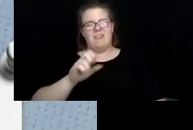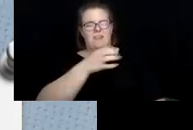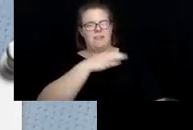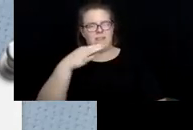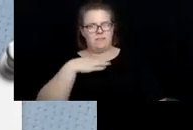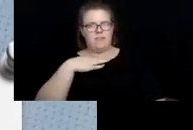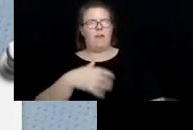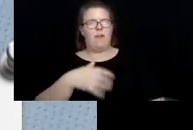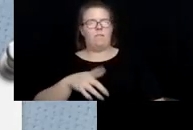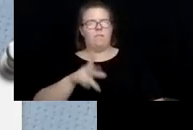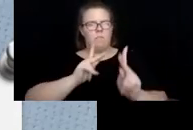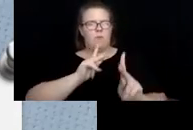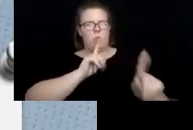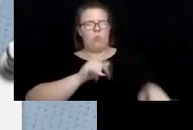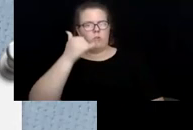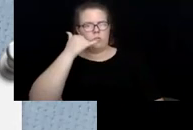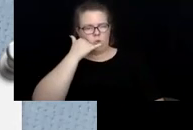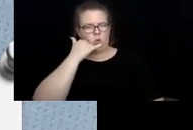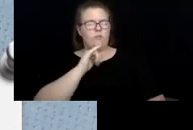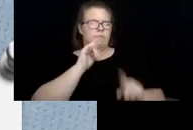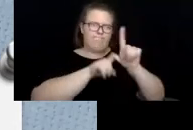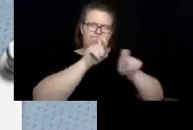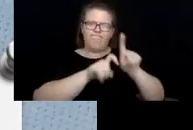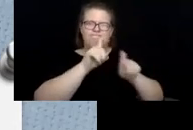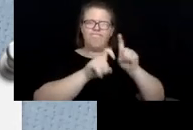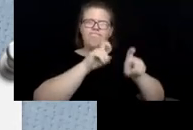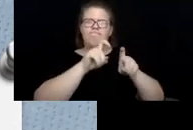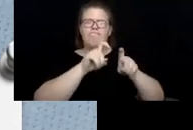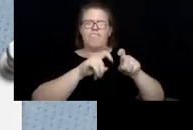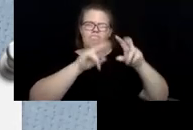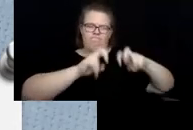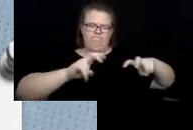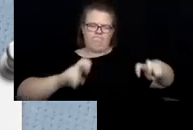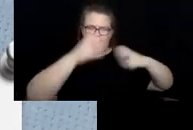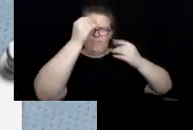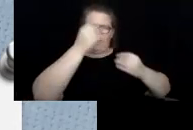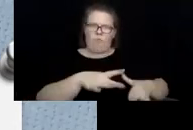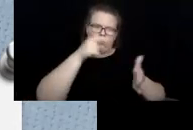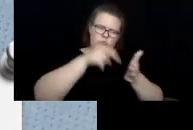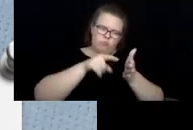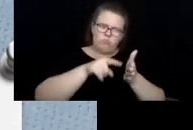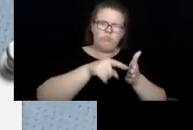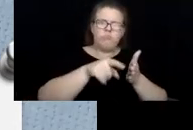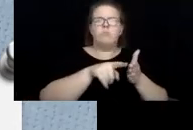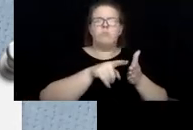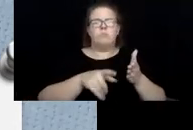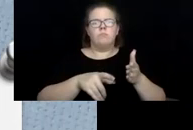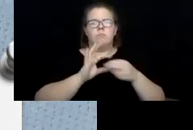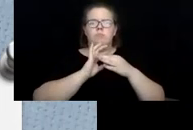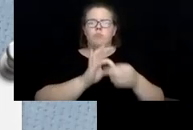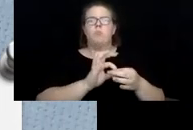circumstances and scrutinizing the information more closely in regards to the client